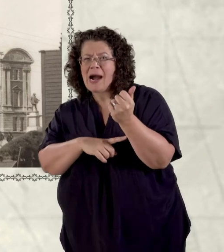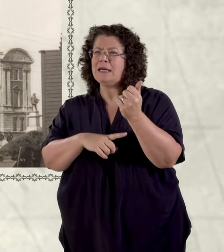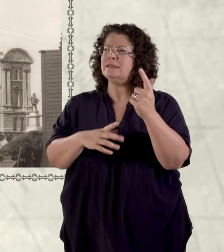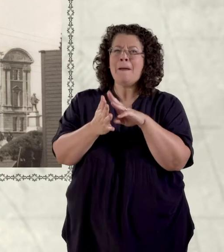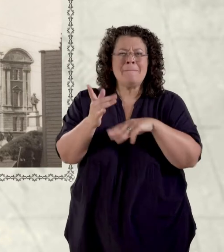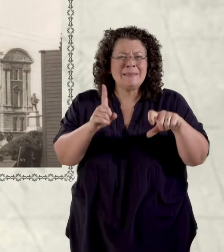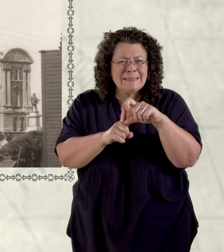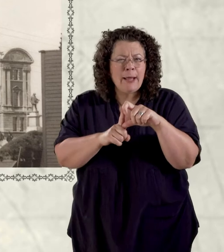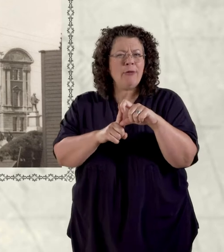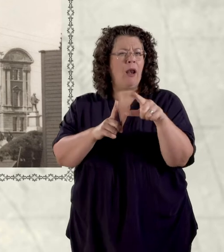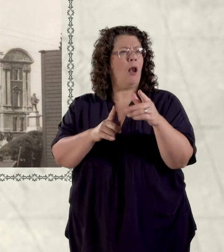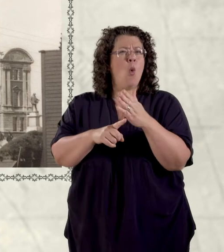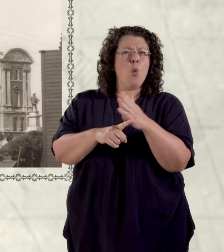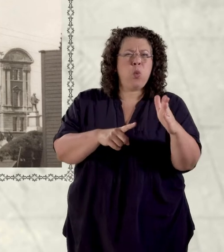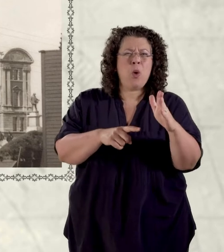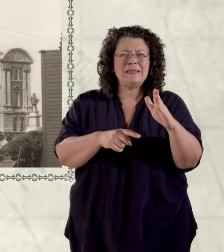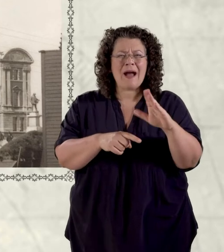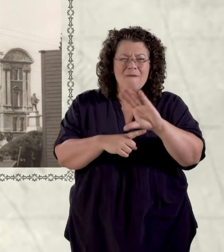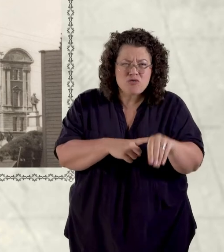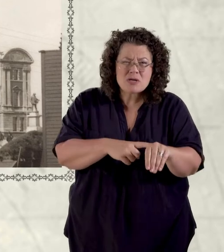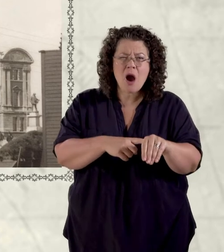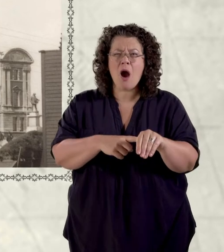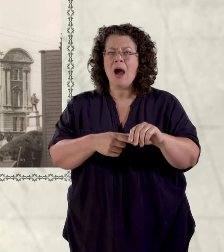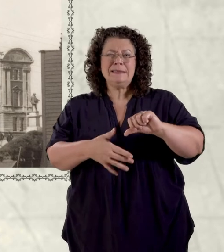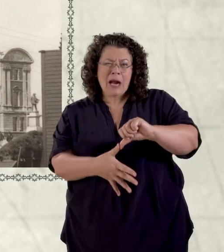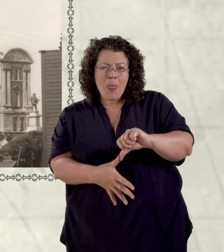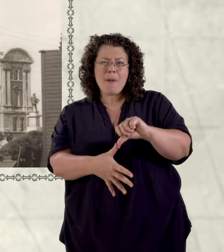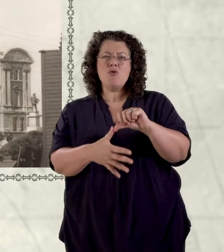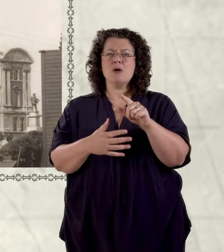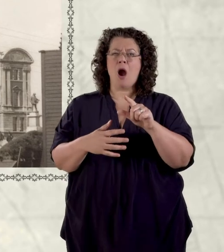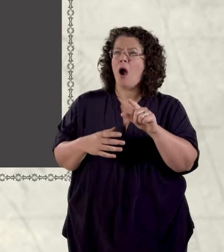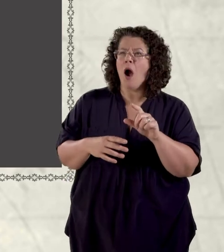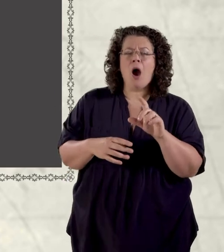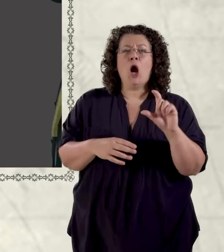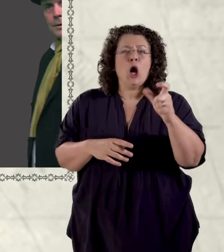africa to south america and to countries of the black sea